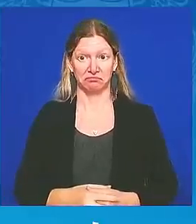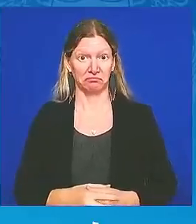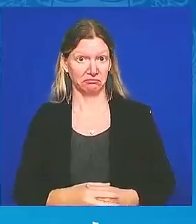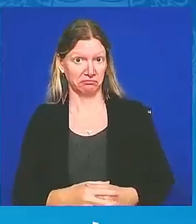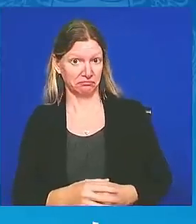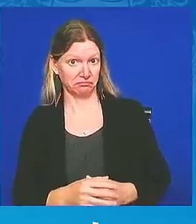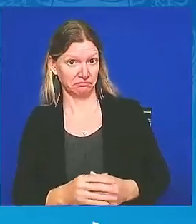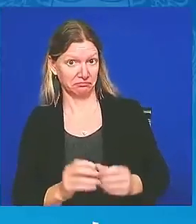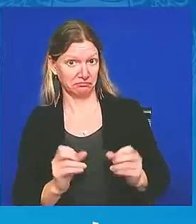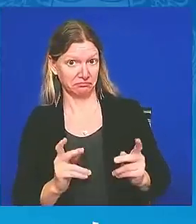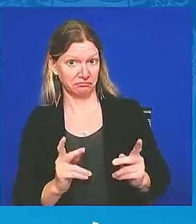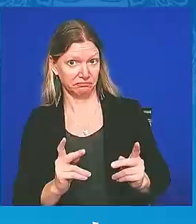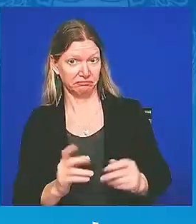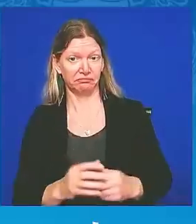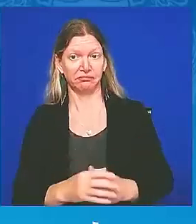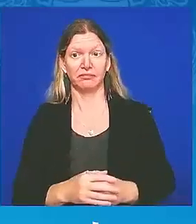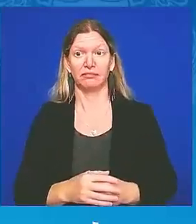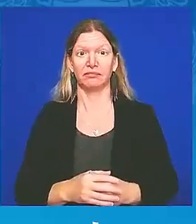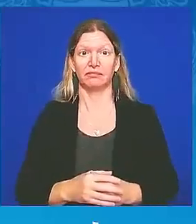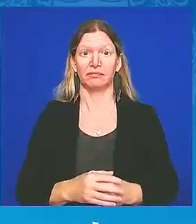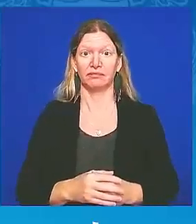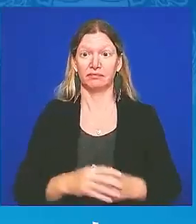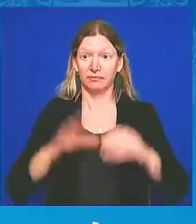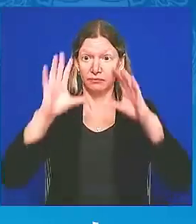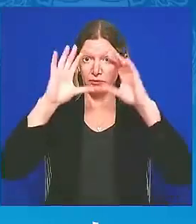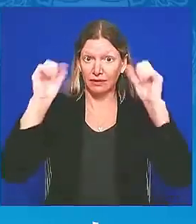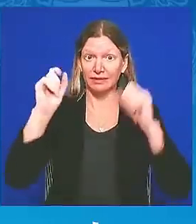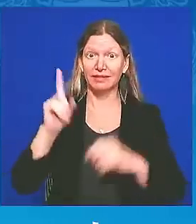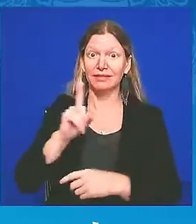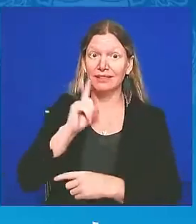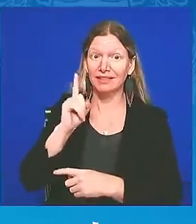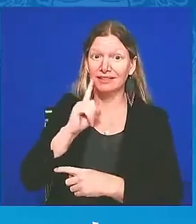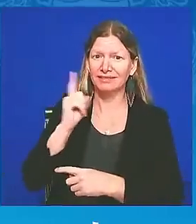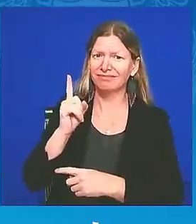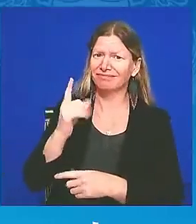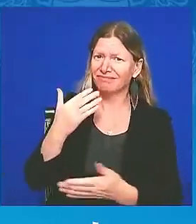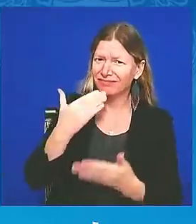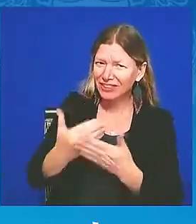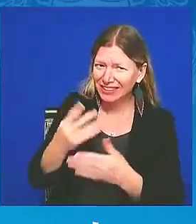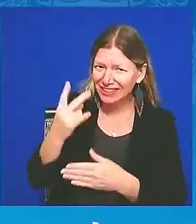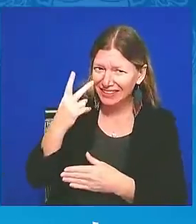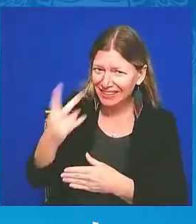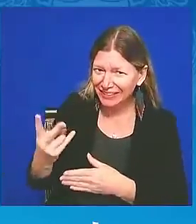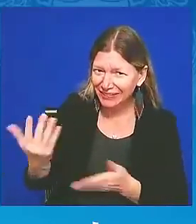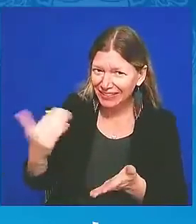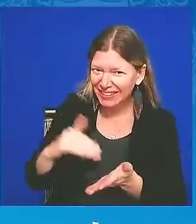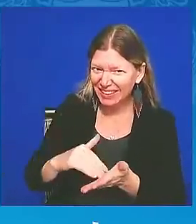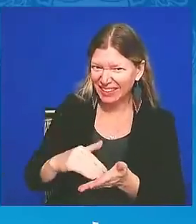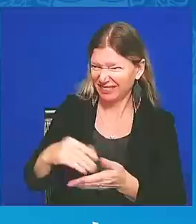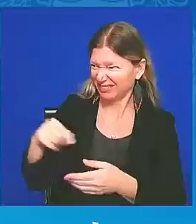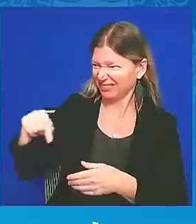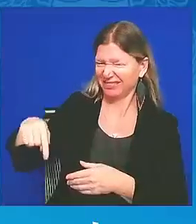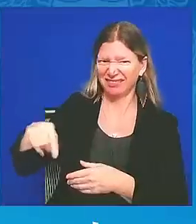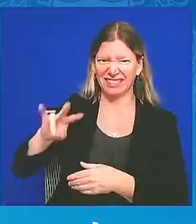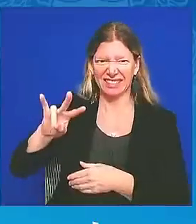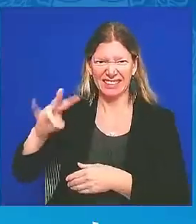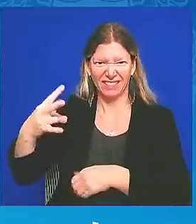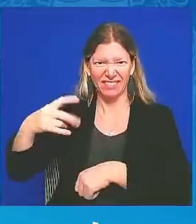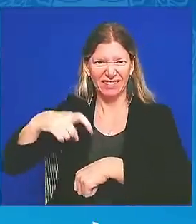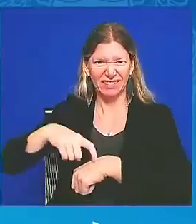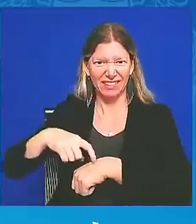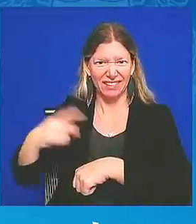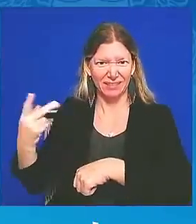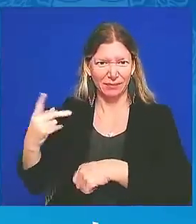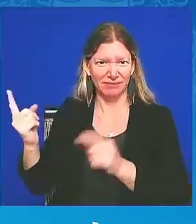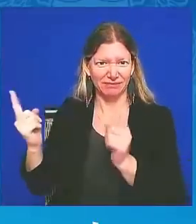Well, President Zelensky, it is good to see you again. This is our seventh visit together, and welcome back to Washington, D.C. As I